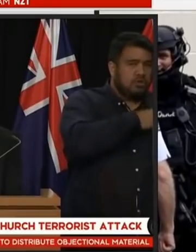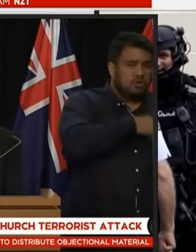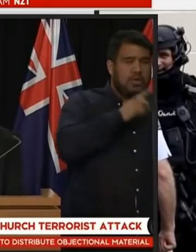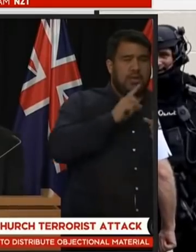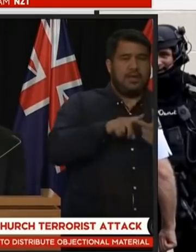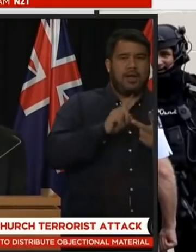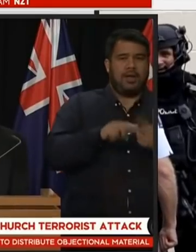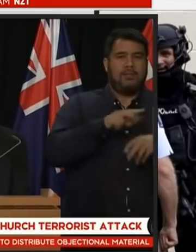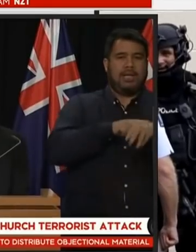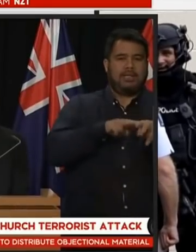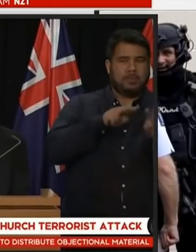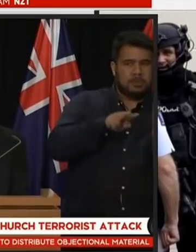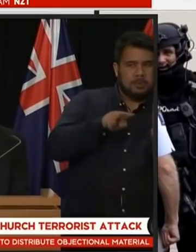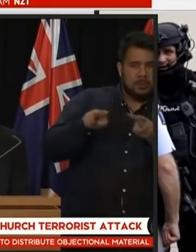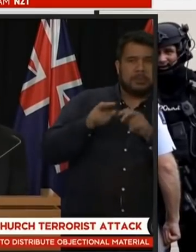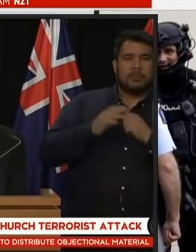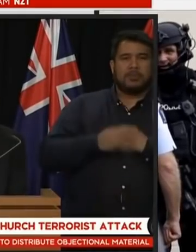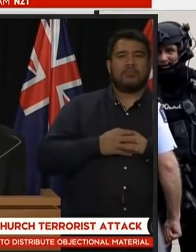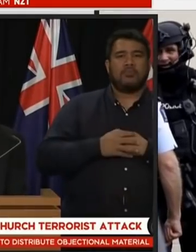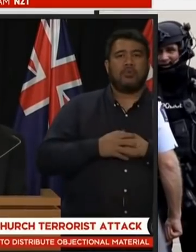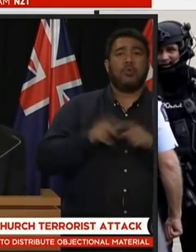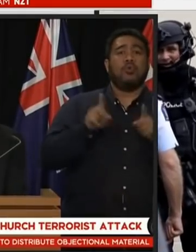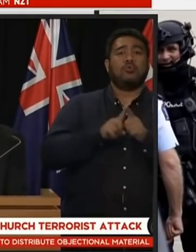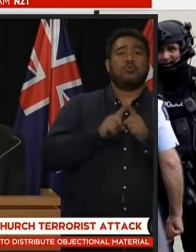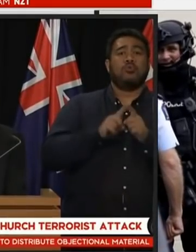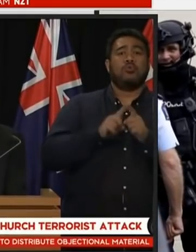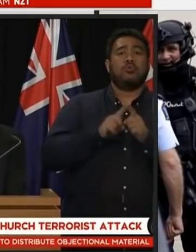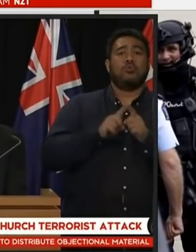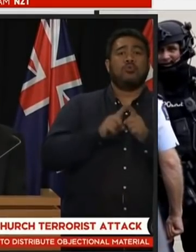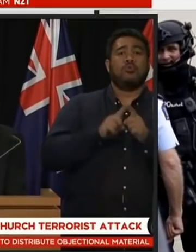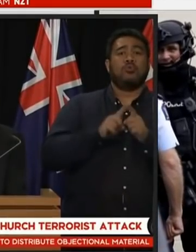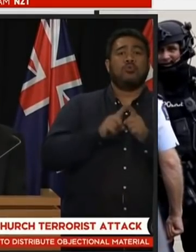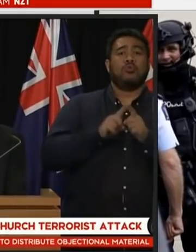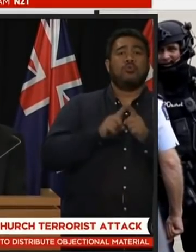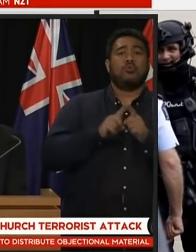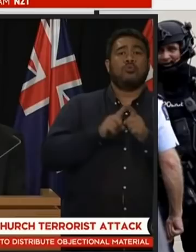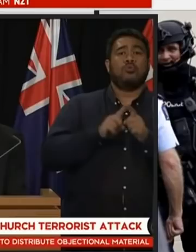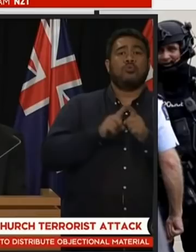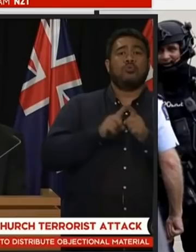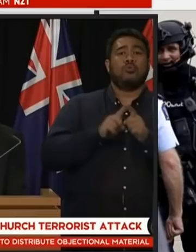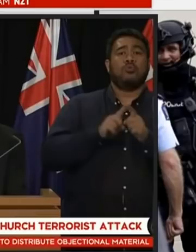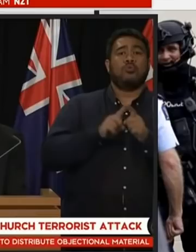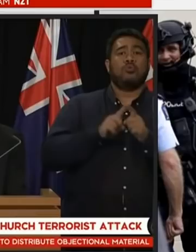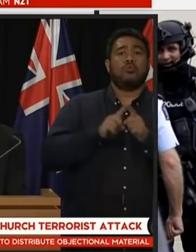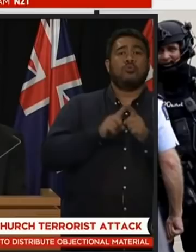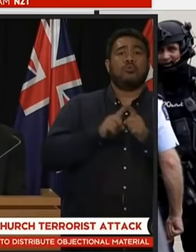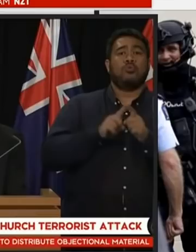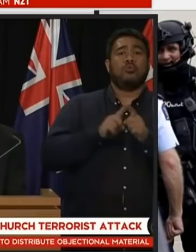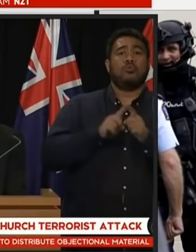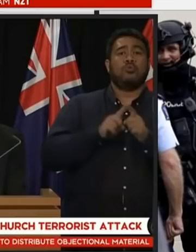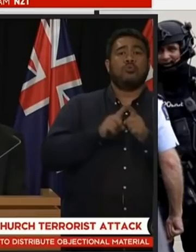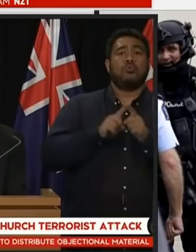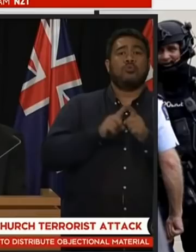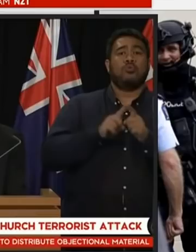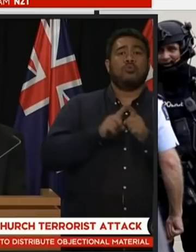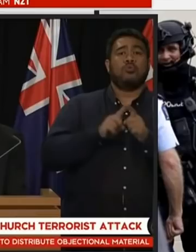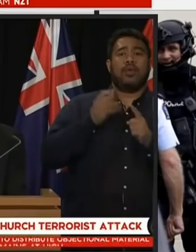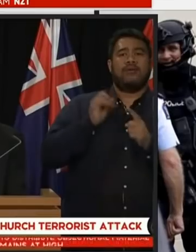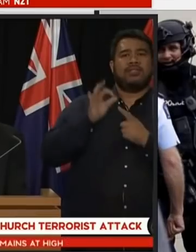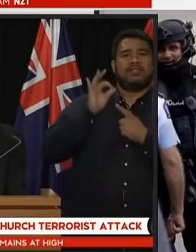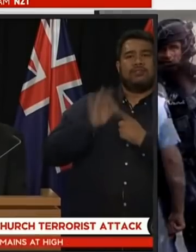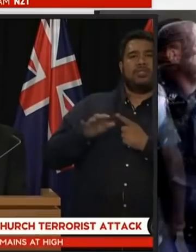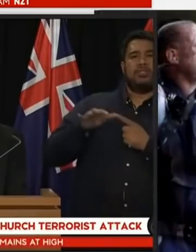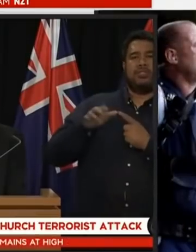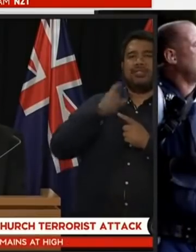number of specialist family liaison staff were deployed i love that word liaison could i be your liaison it was so hot